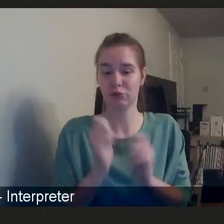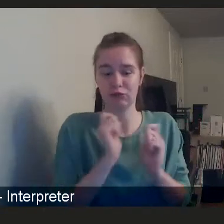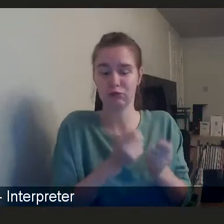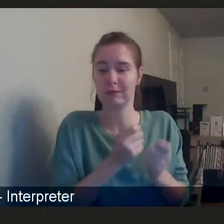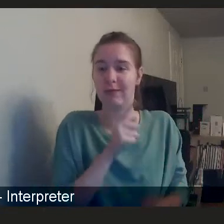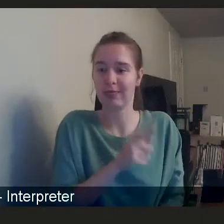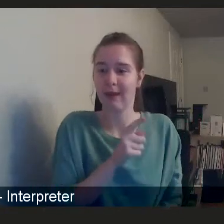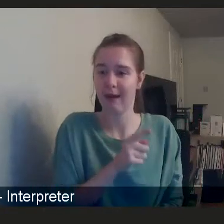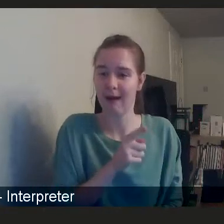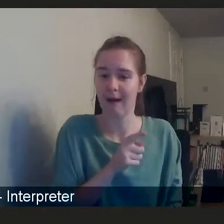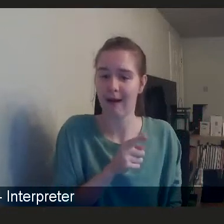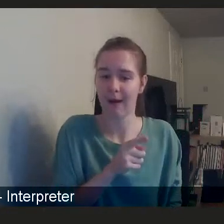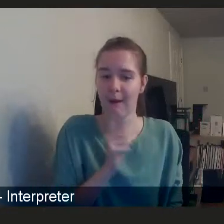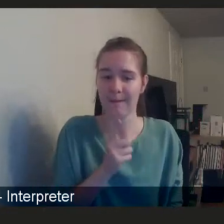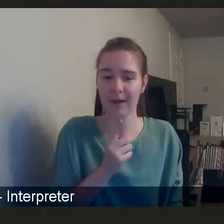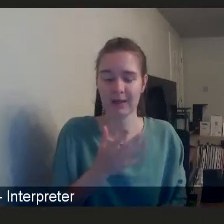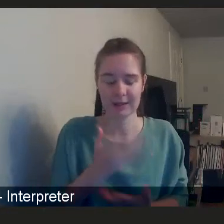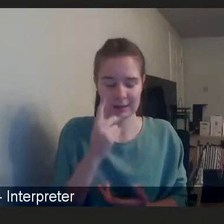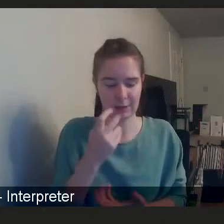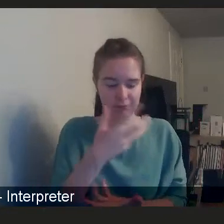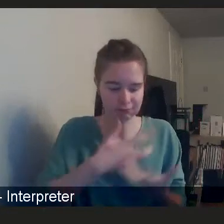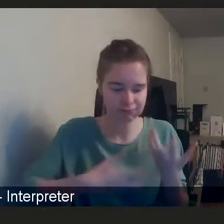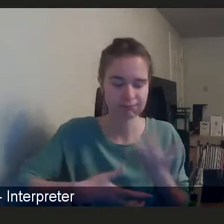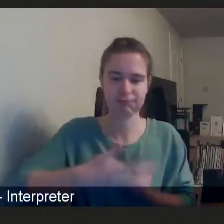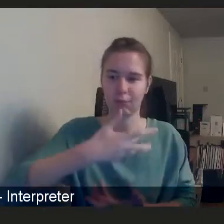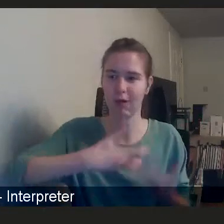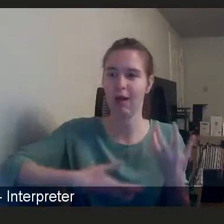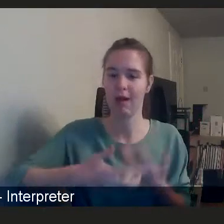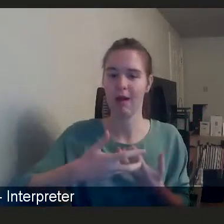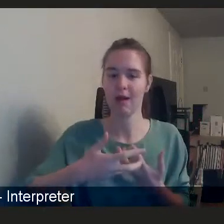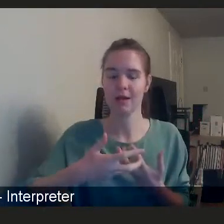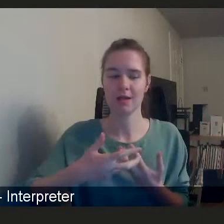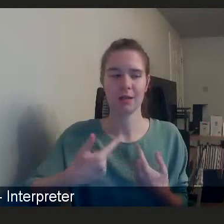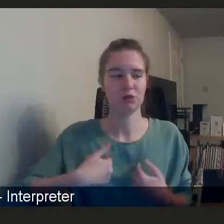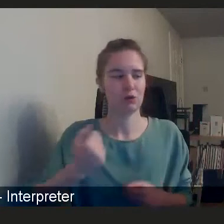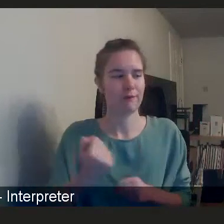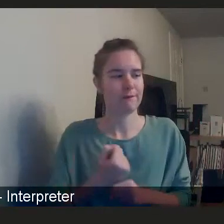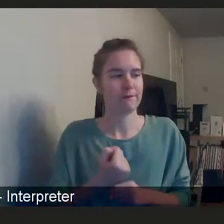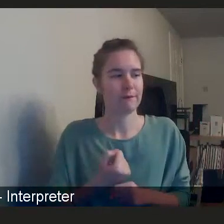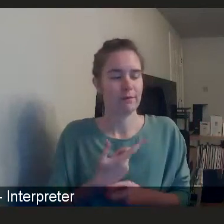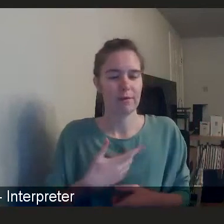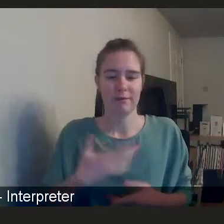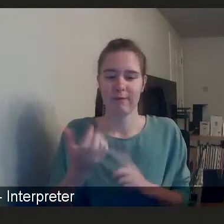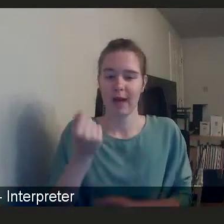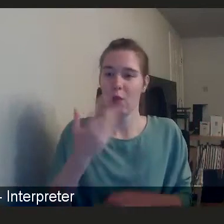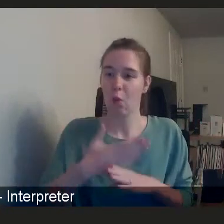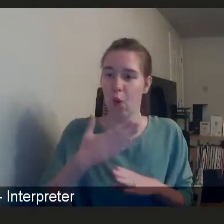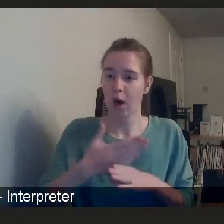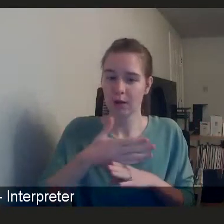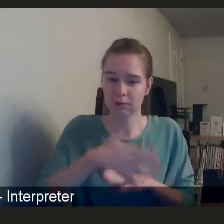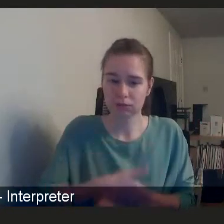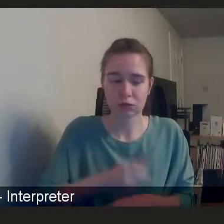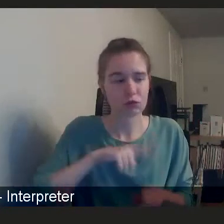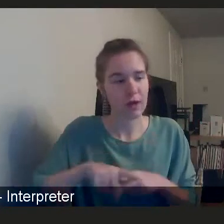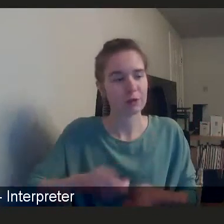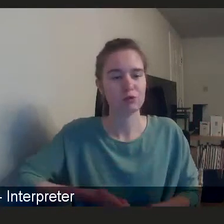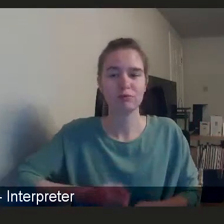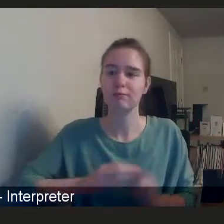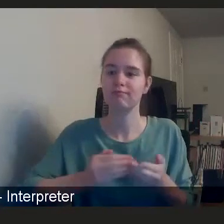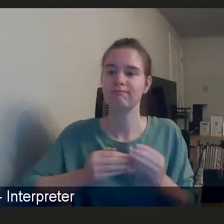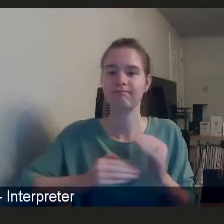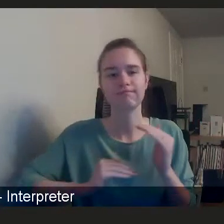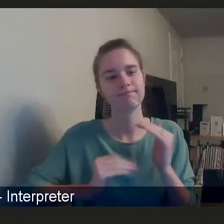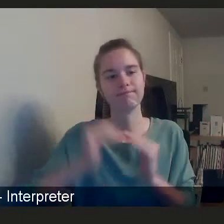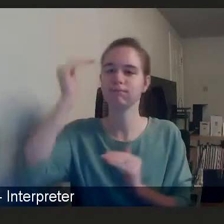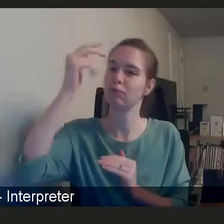But it's extremely complex. And I do find that the work that we've been having to do is to raise awareness of the complexity